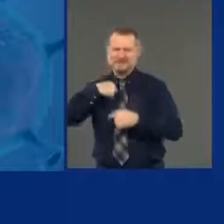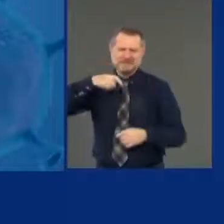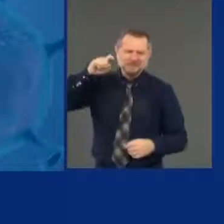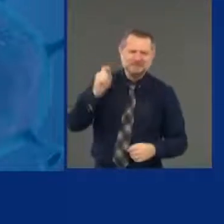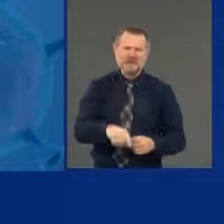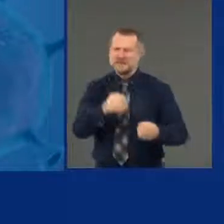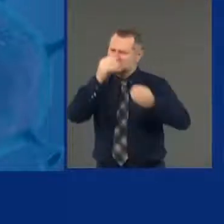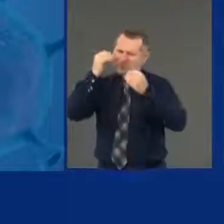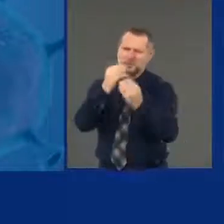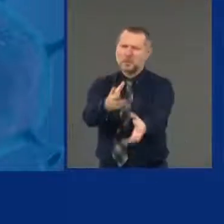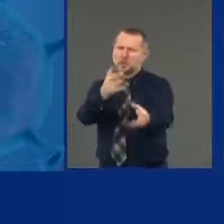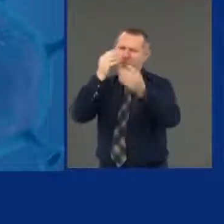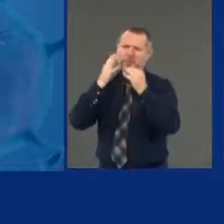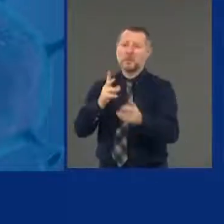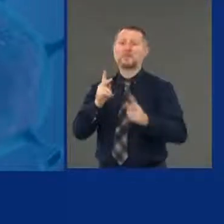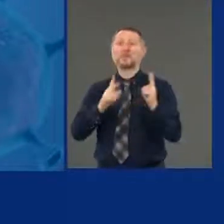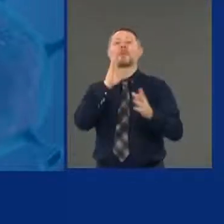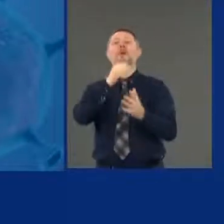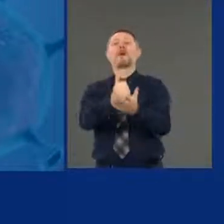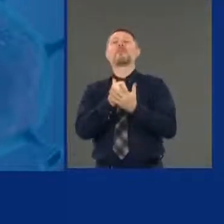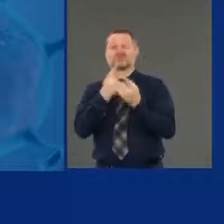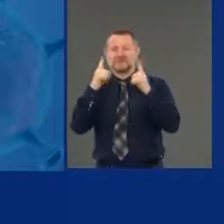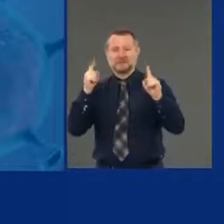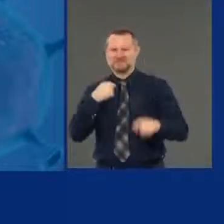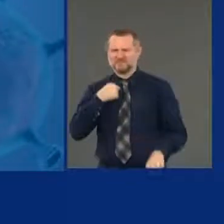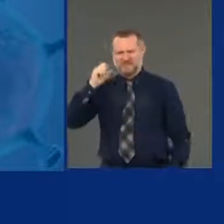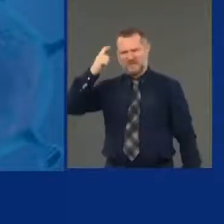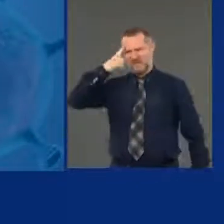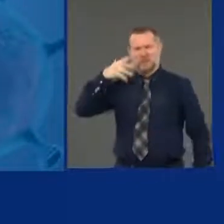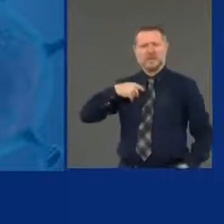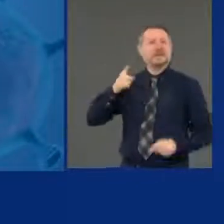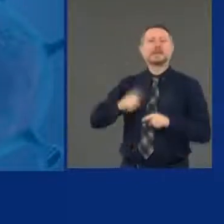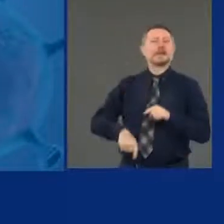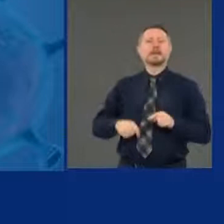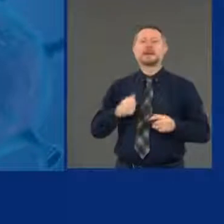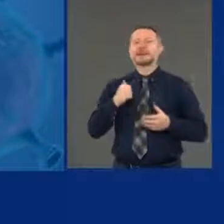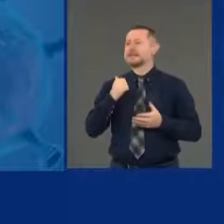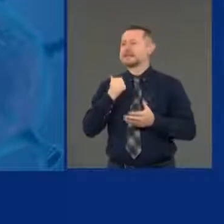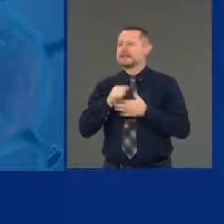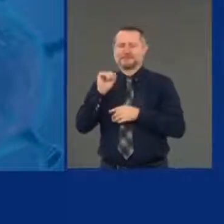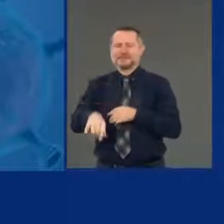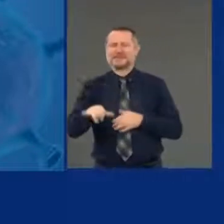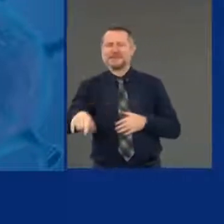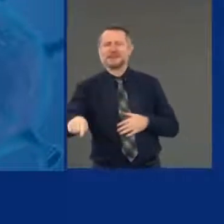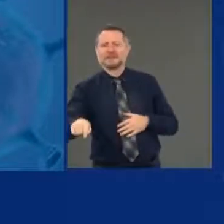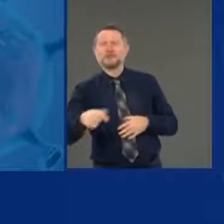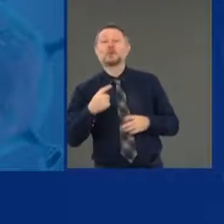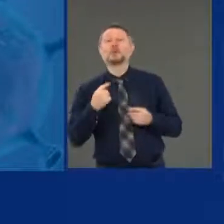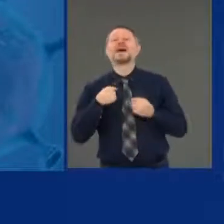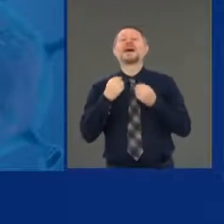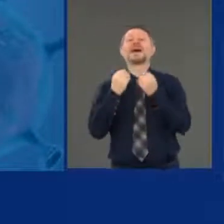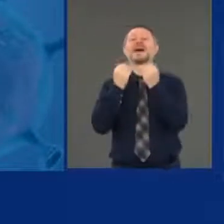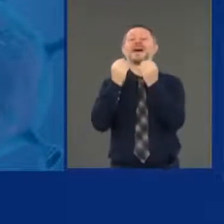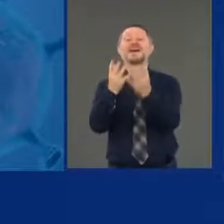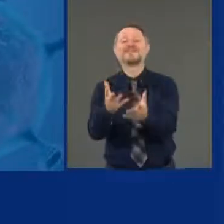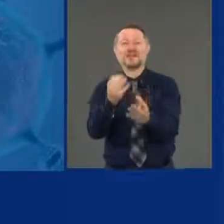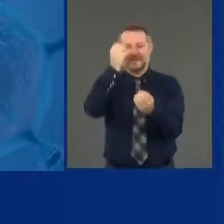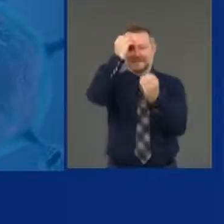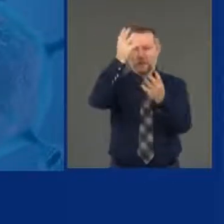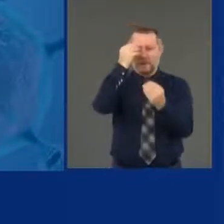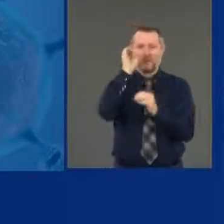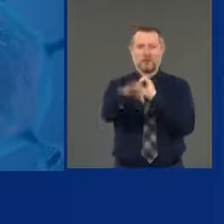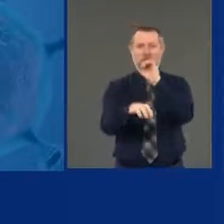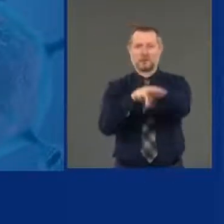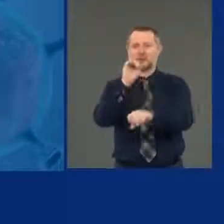Government was never going to do this. I could just provide the information, but then they had to get the information, accept the information, and be smart about the information.